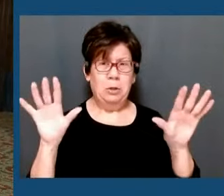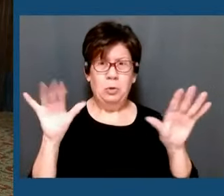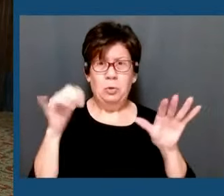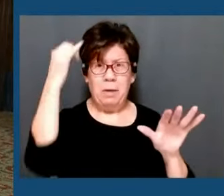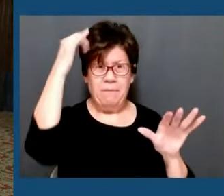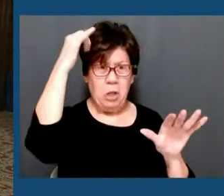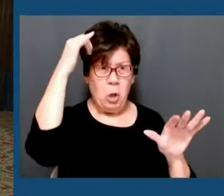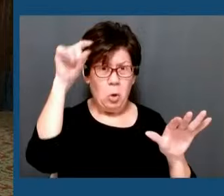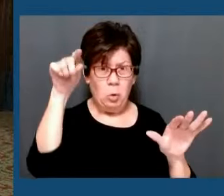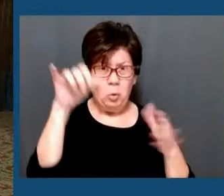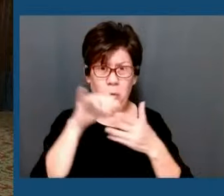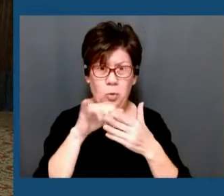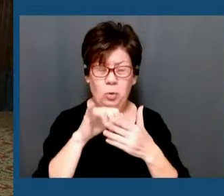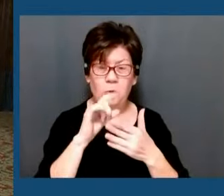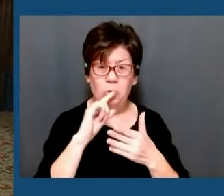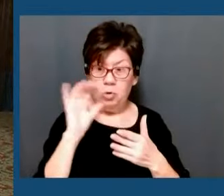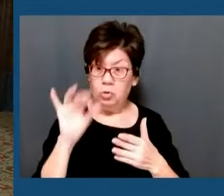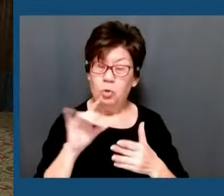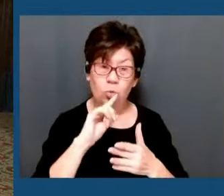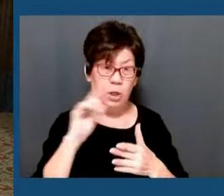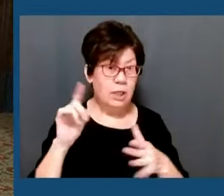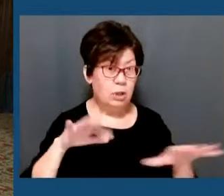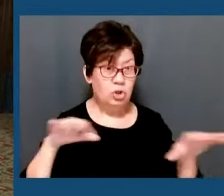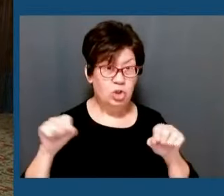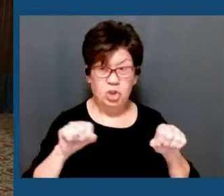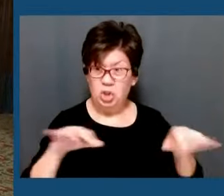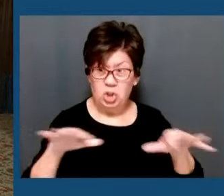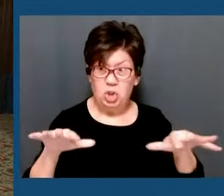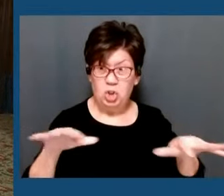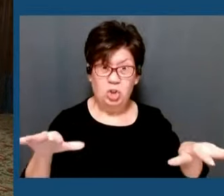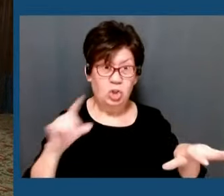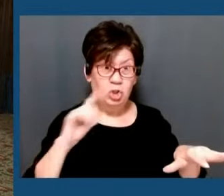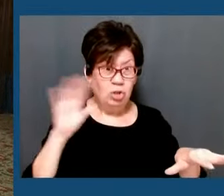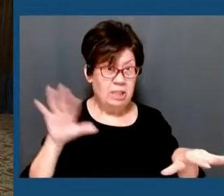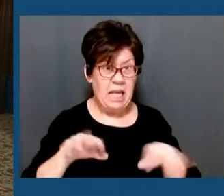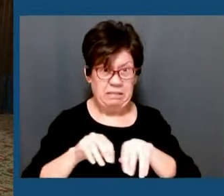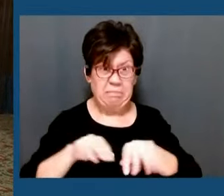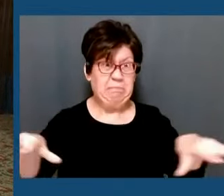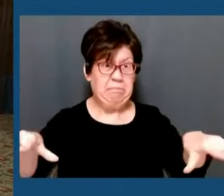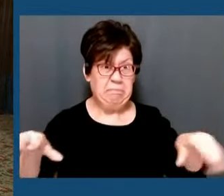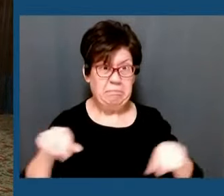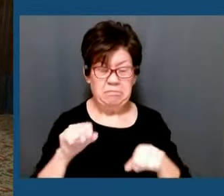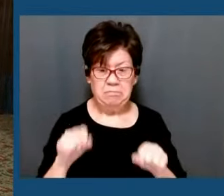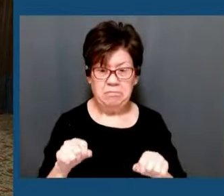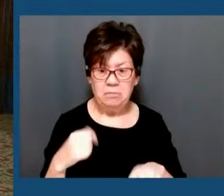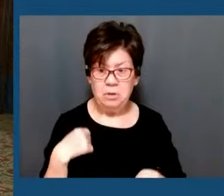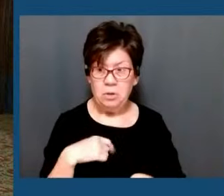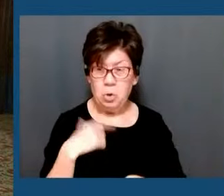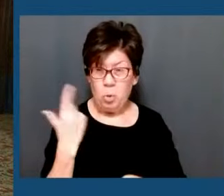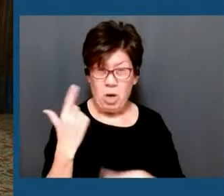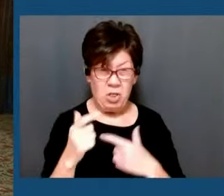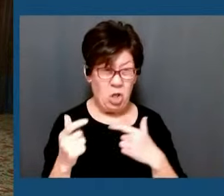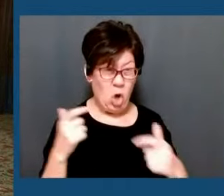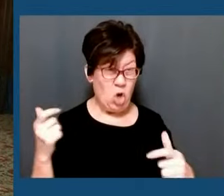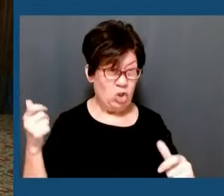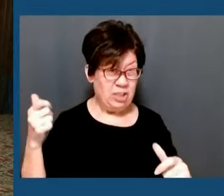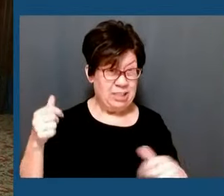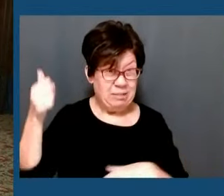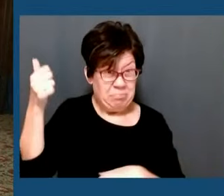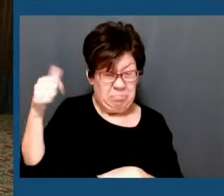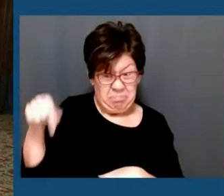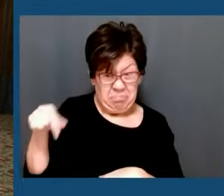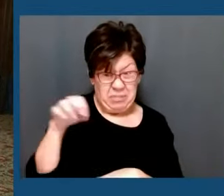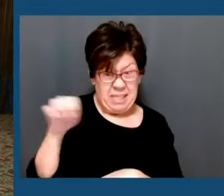these are wide-scale possibilities. This is one of the largest earthquakes on the East Coast occur in the last century.